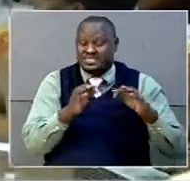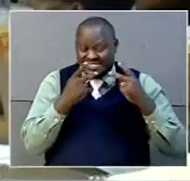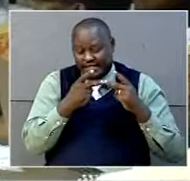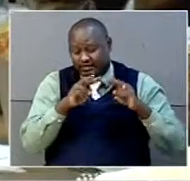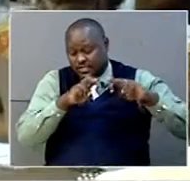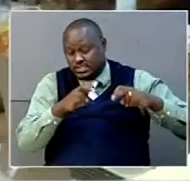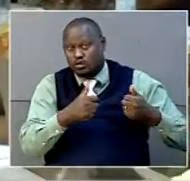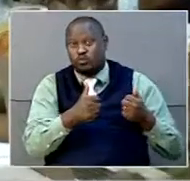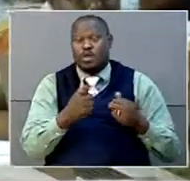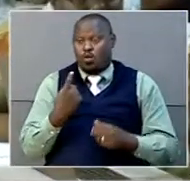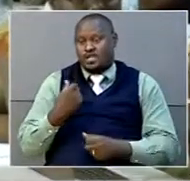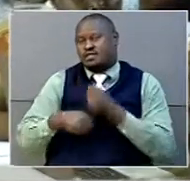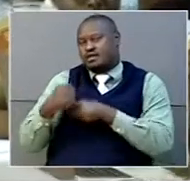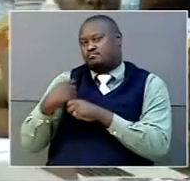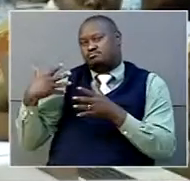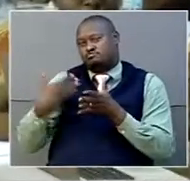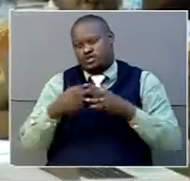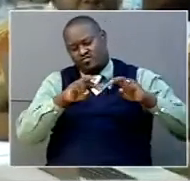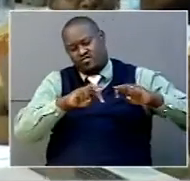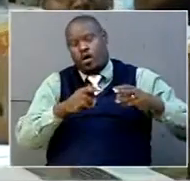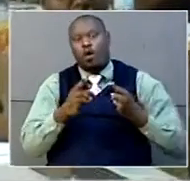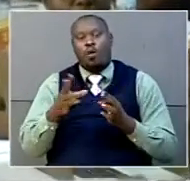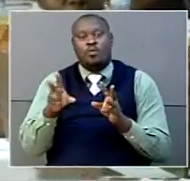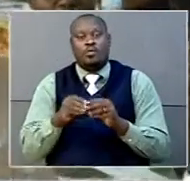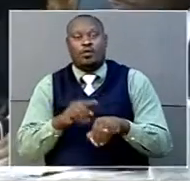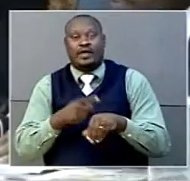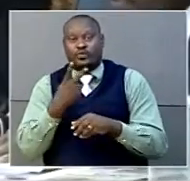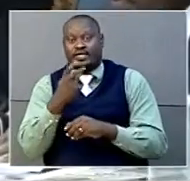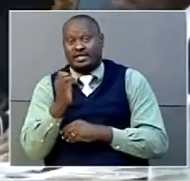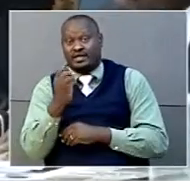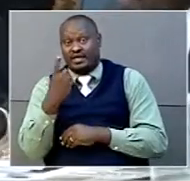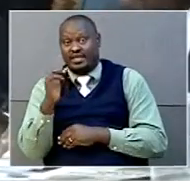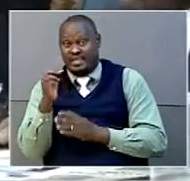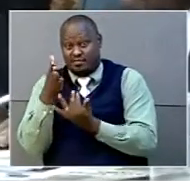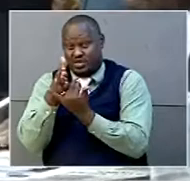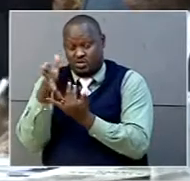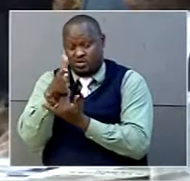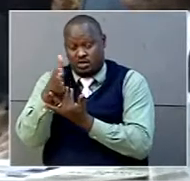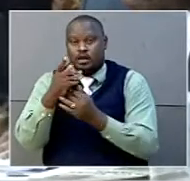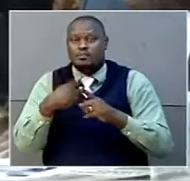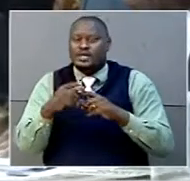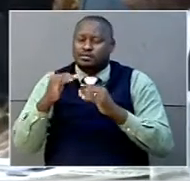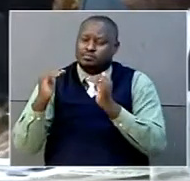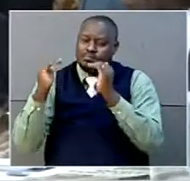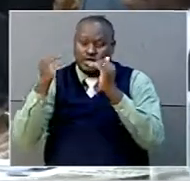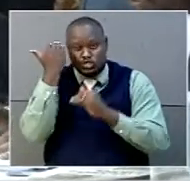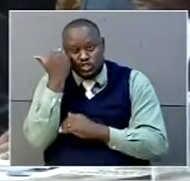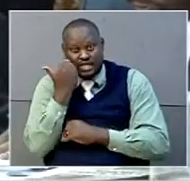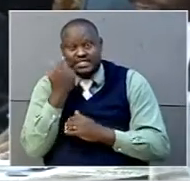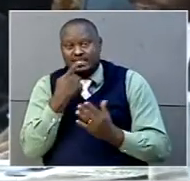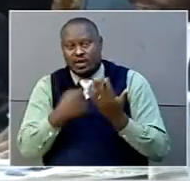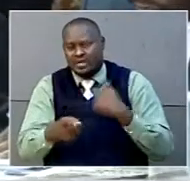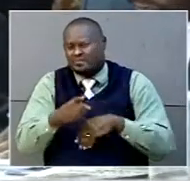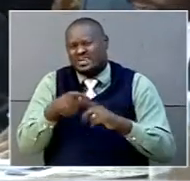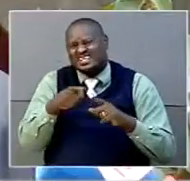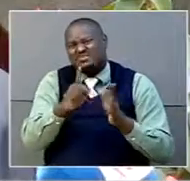ongoing for the last one year is expected to end mid-2018, though the principal judge insists there is no time frame for